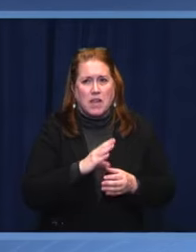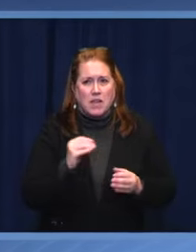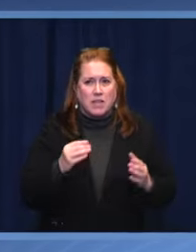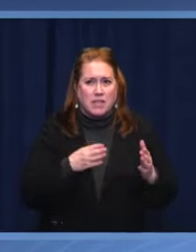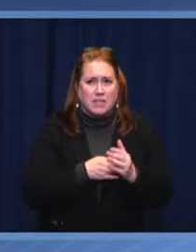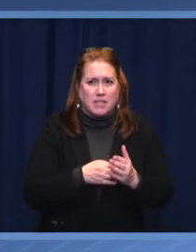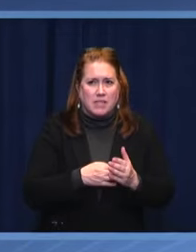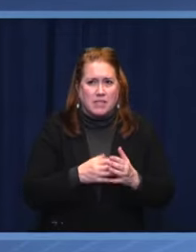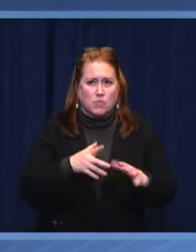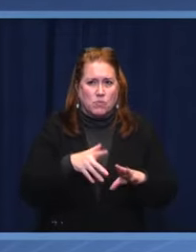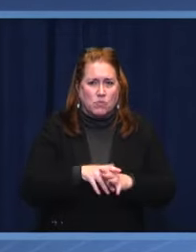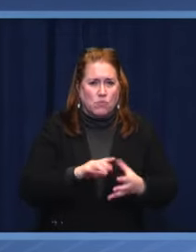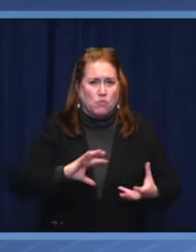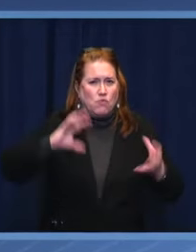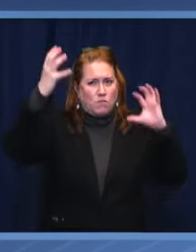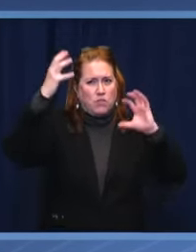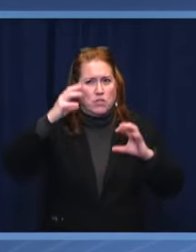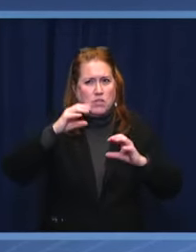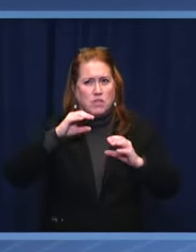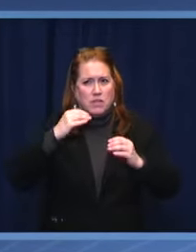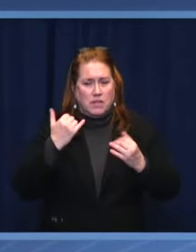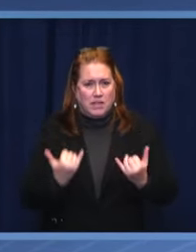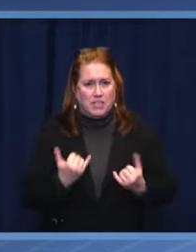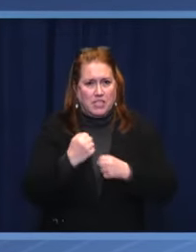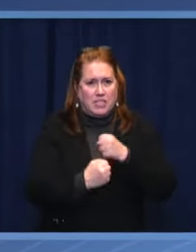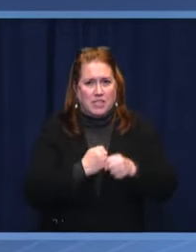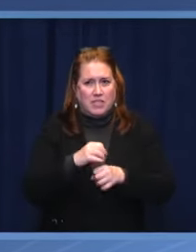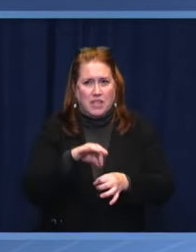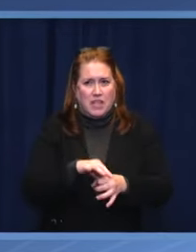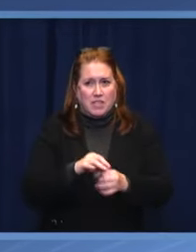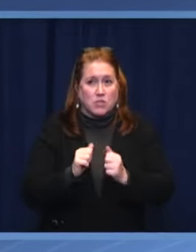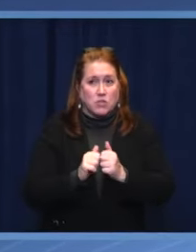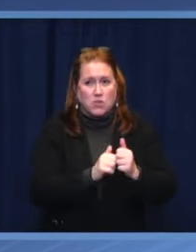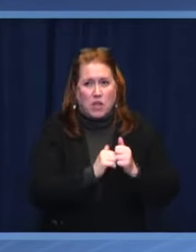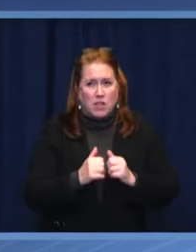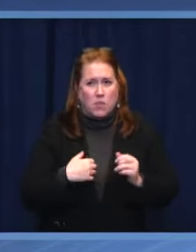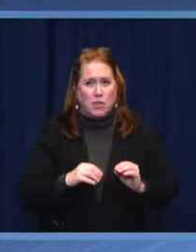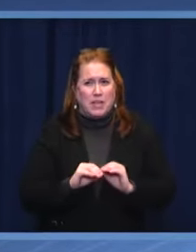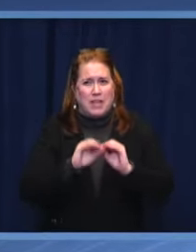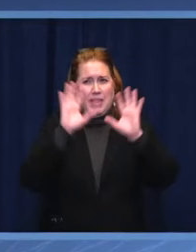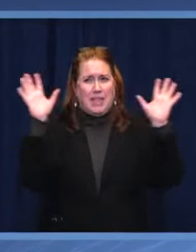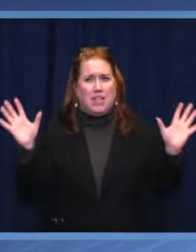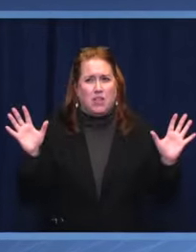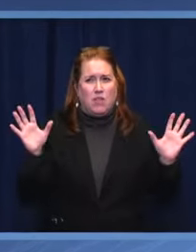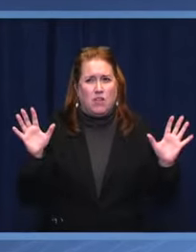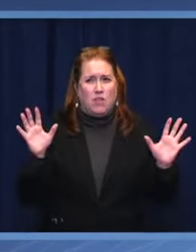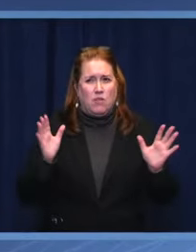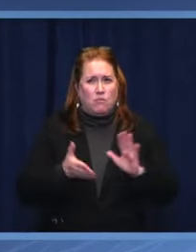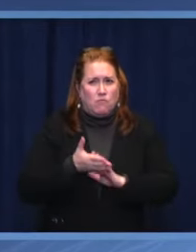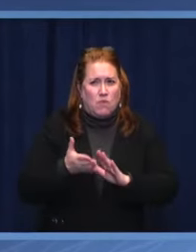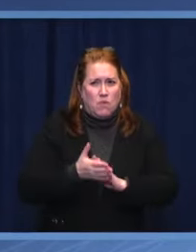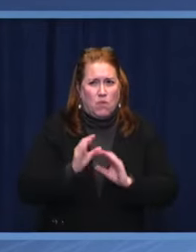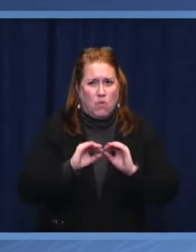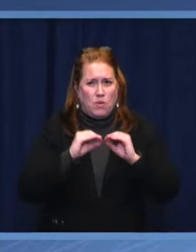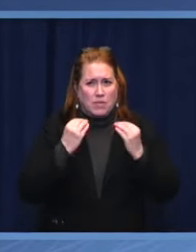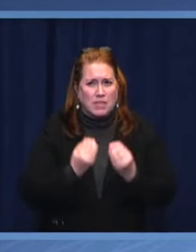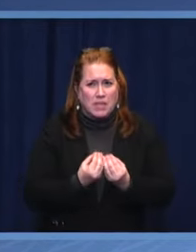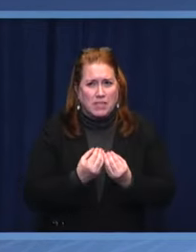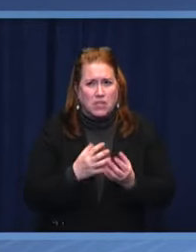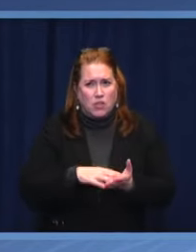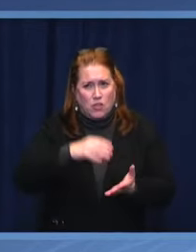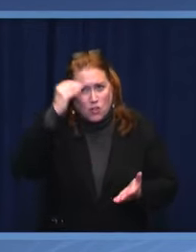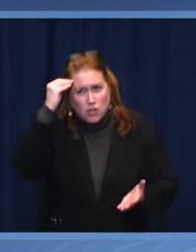in this year of action, together with Transparency International and Basel Institute on Governance, learning